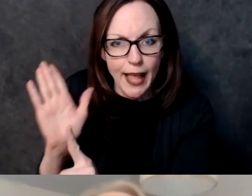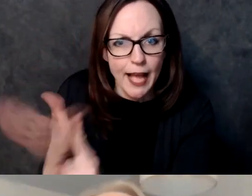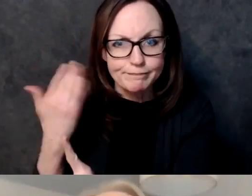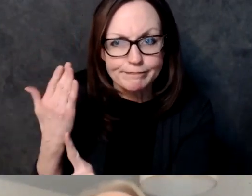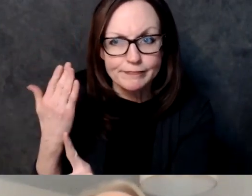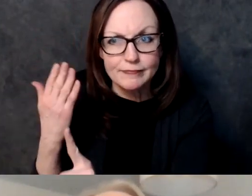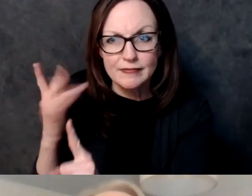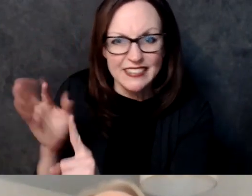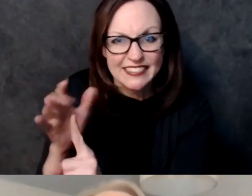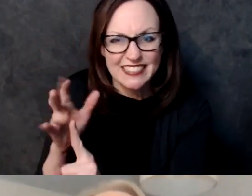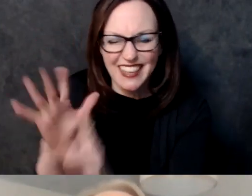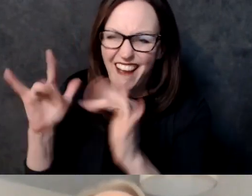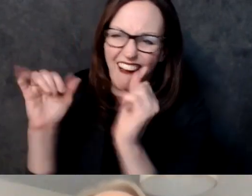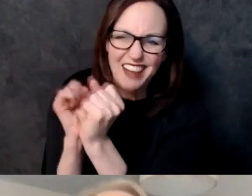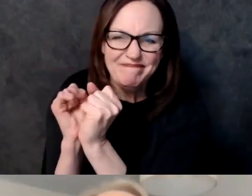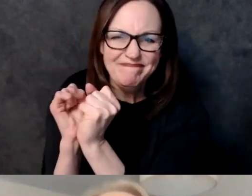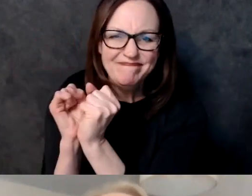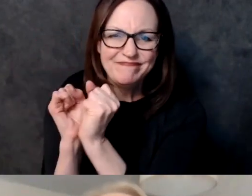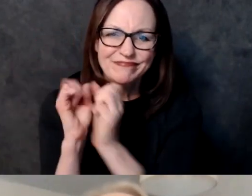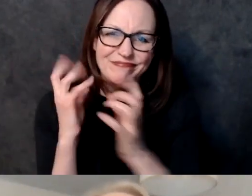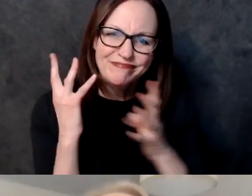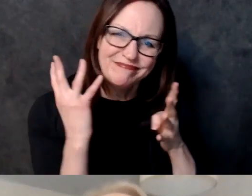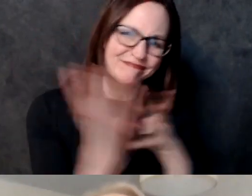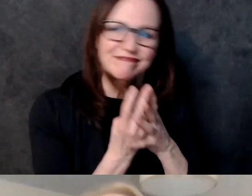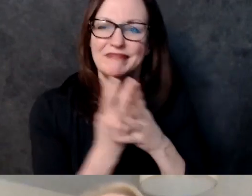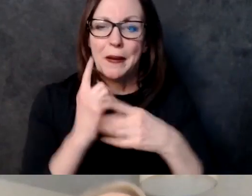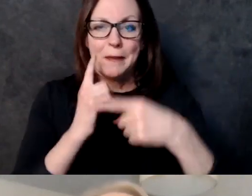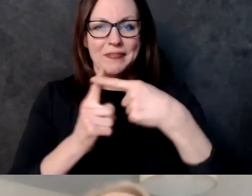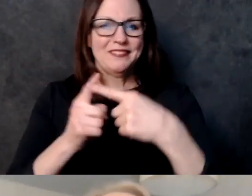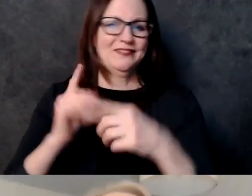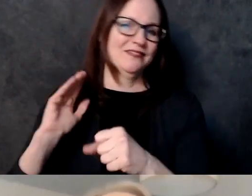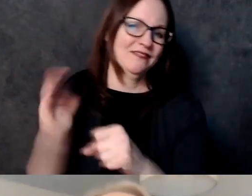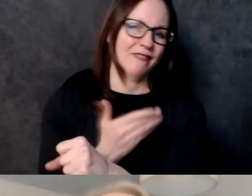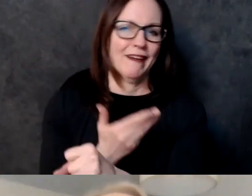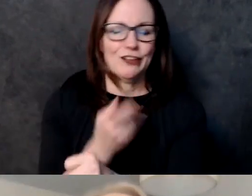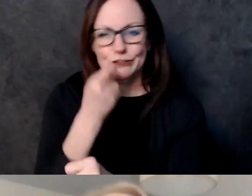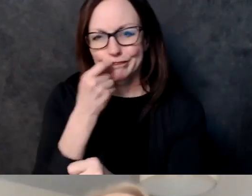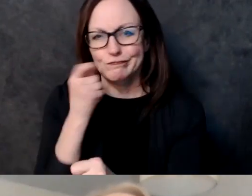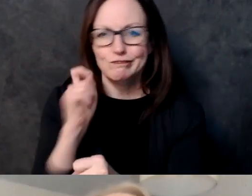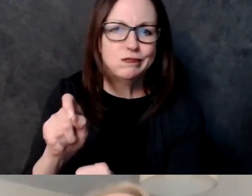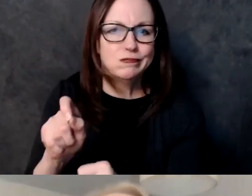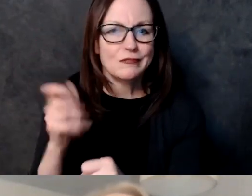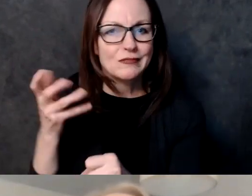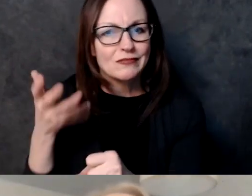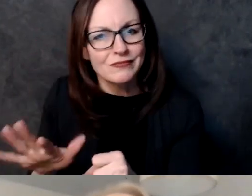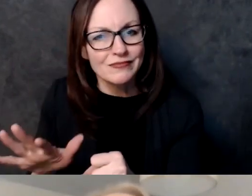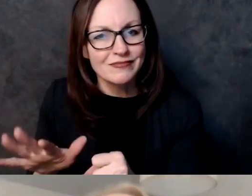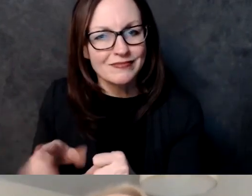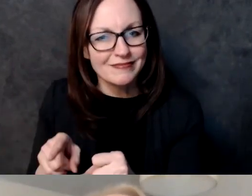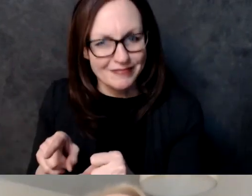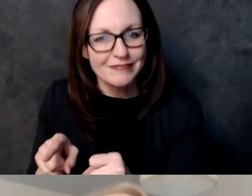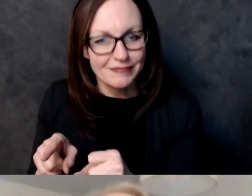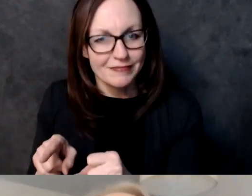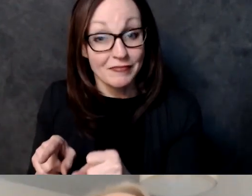a you know it's youth worker was videotaped if a parent was videotaped doing that you would call child protective services and take